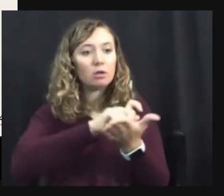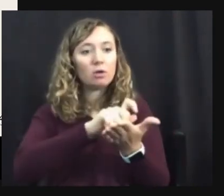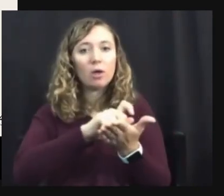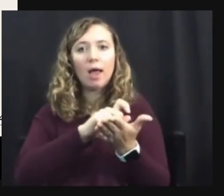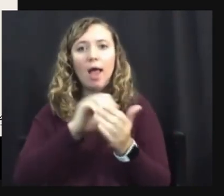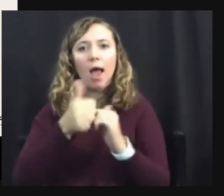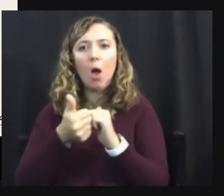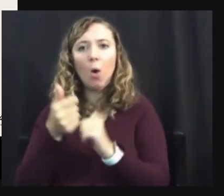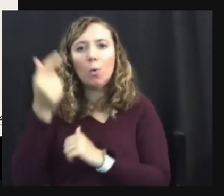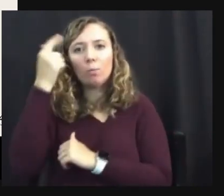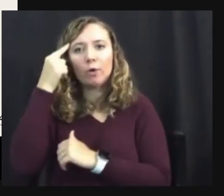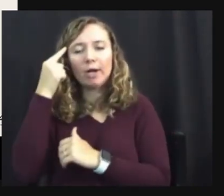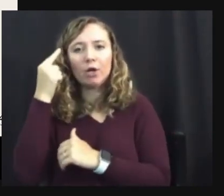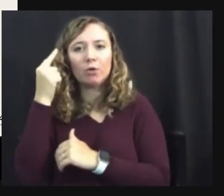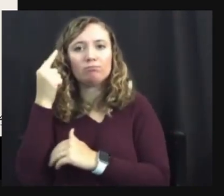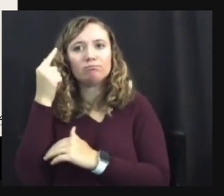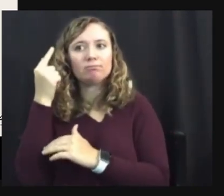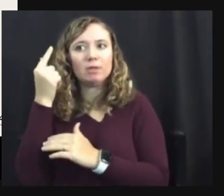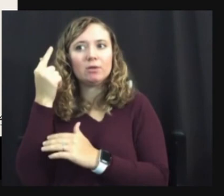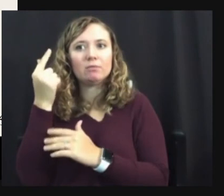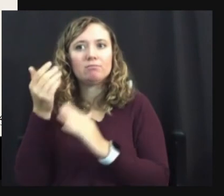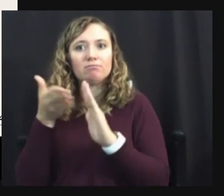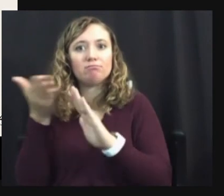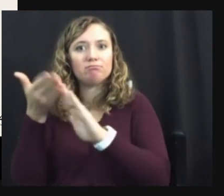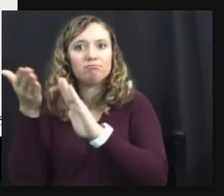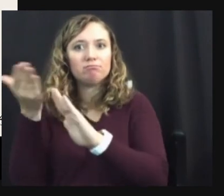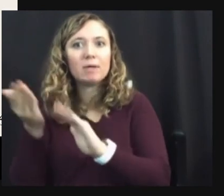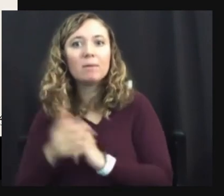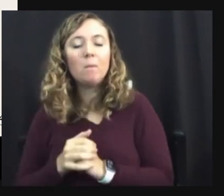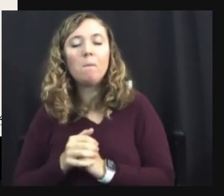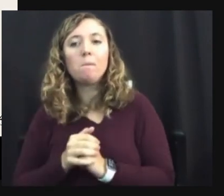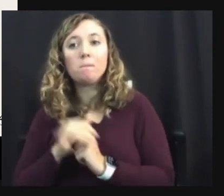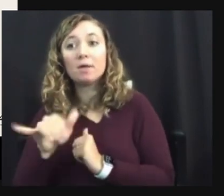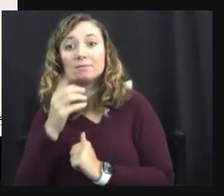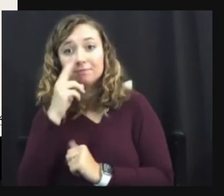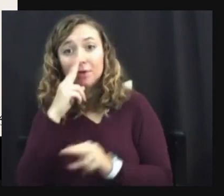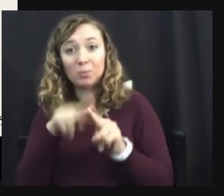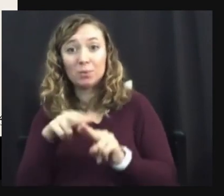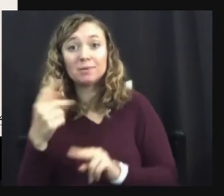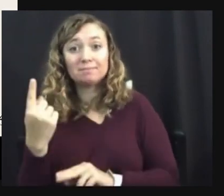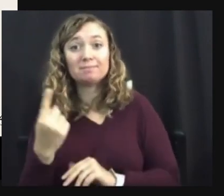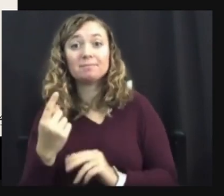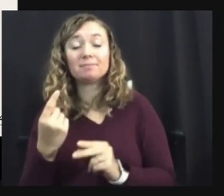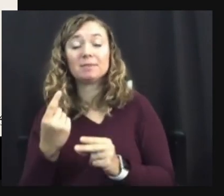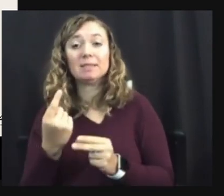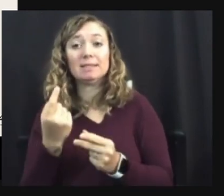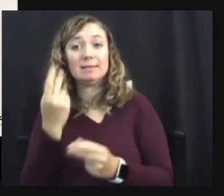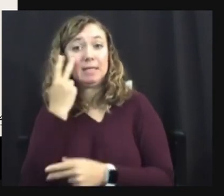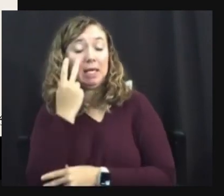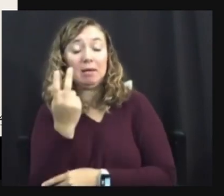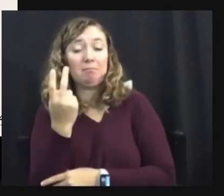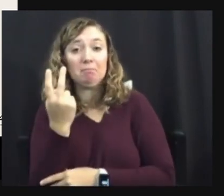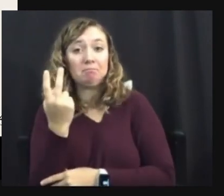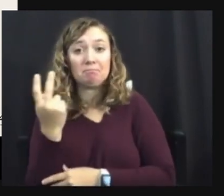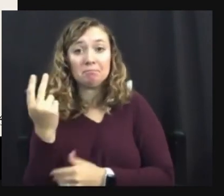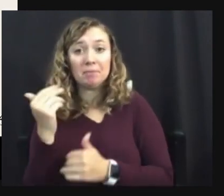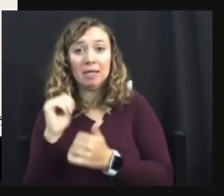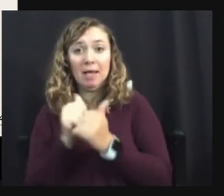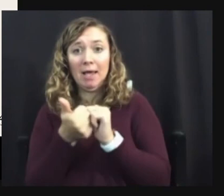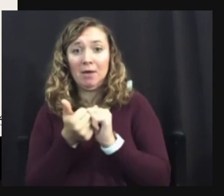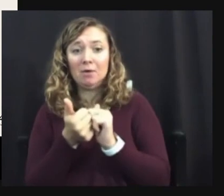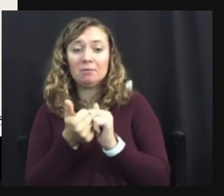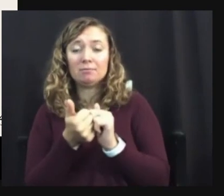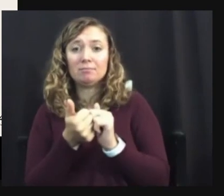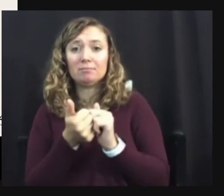neat exercise to see how, um, you know, how to different people